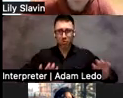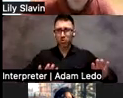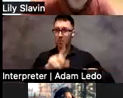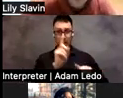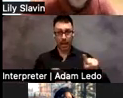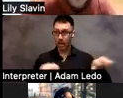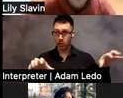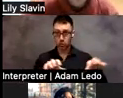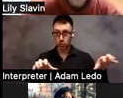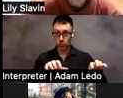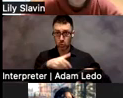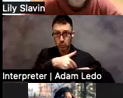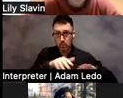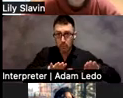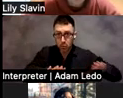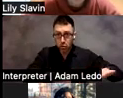instead of a push-up.